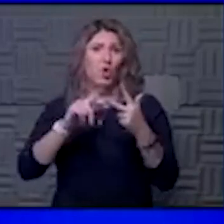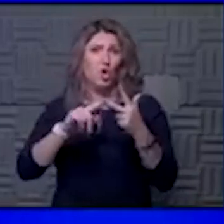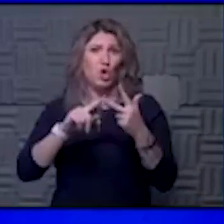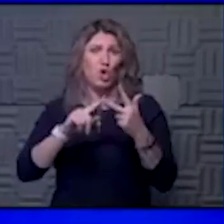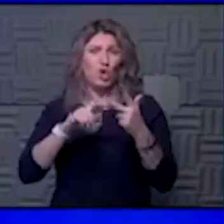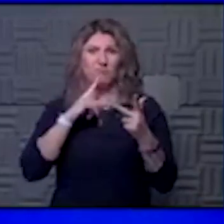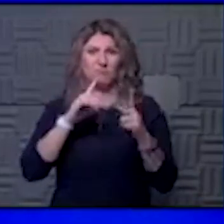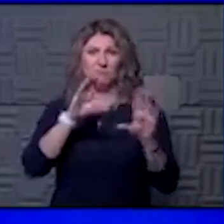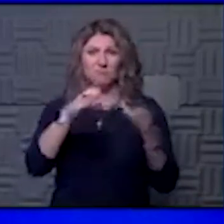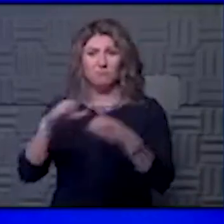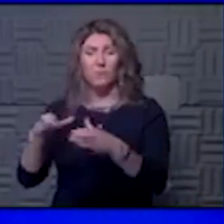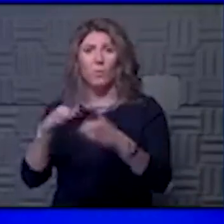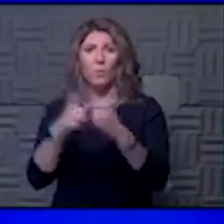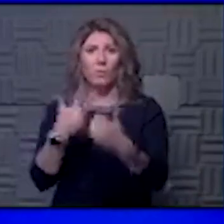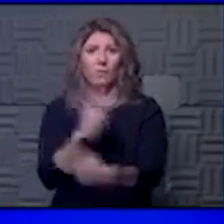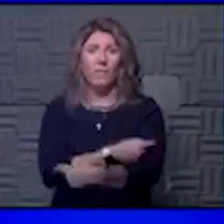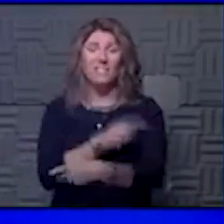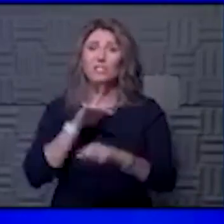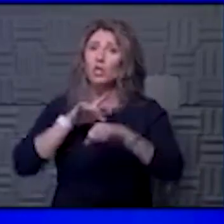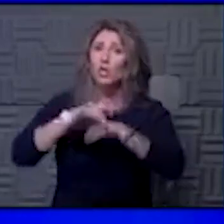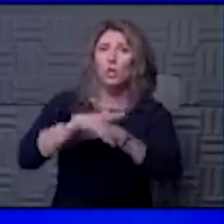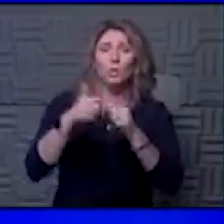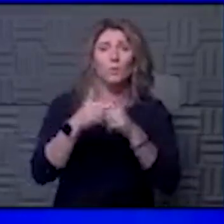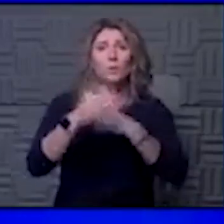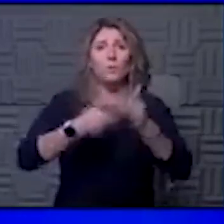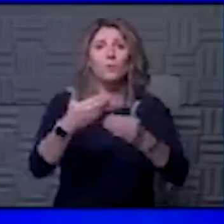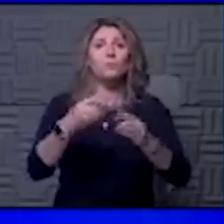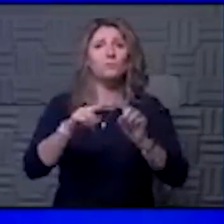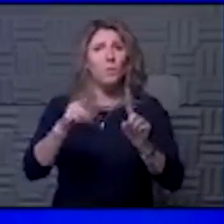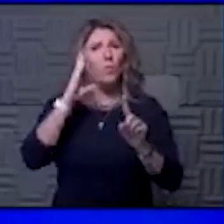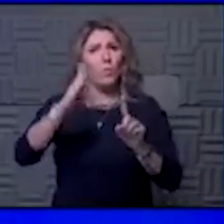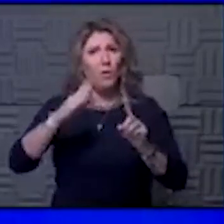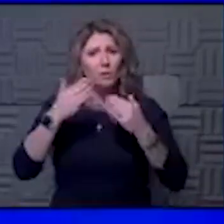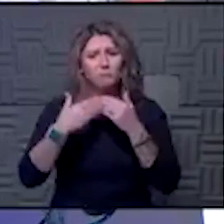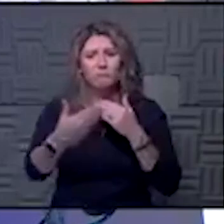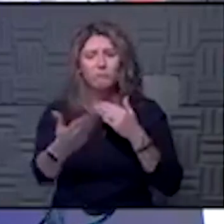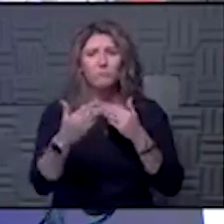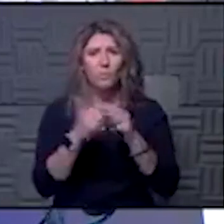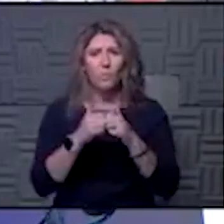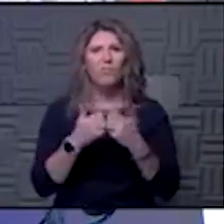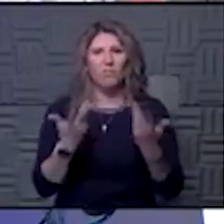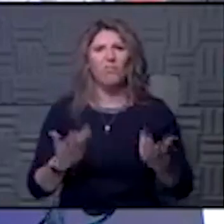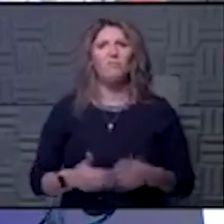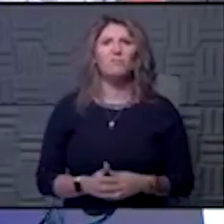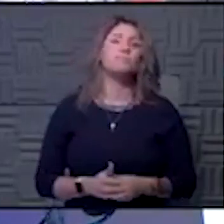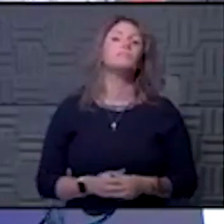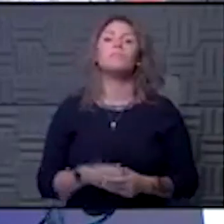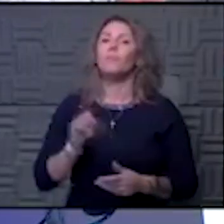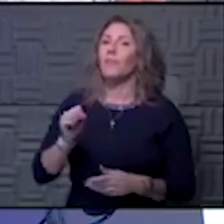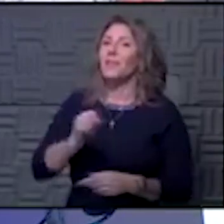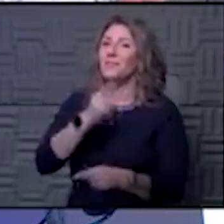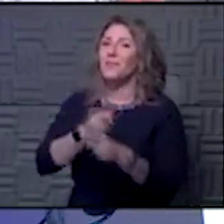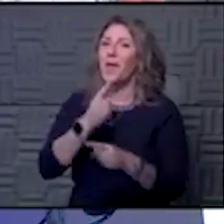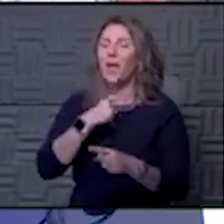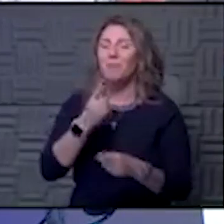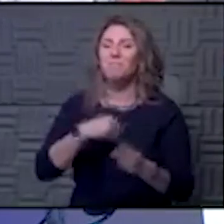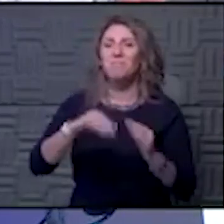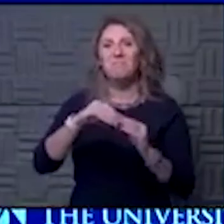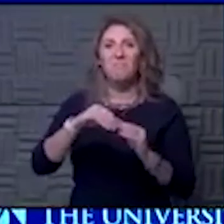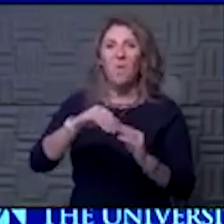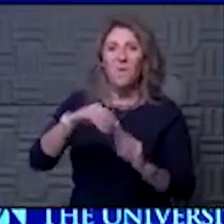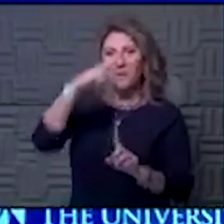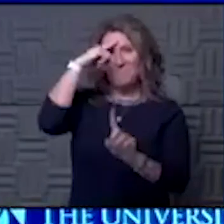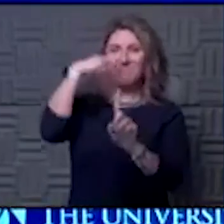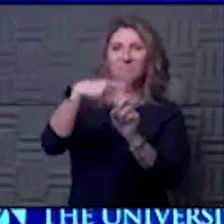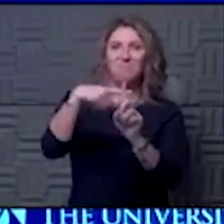it's very early in the process, but we will move forward through this. Yeah, I think that's right. And I'm going be more optimistic than the others here,